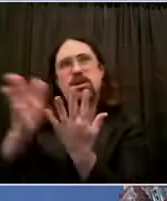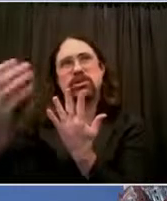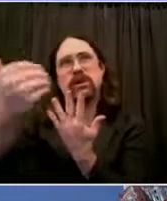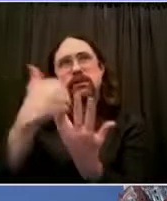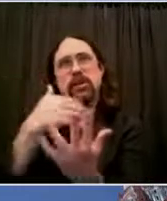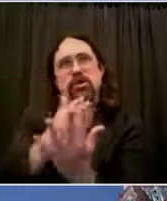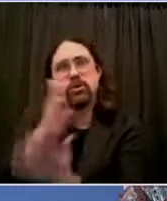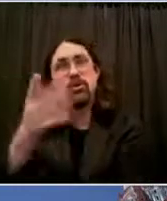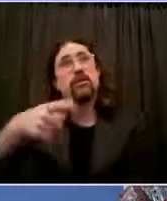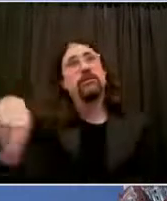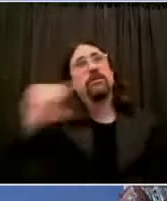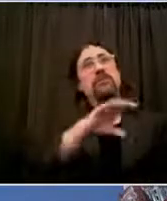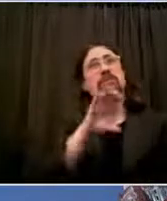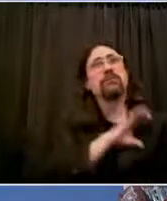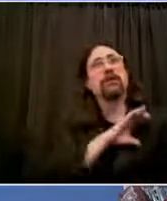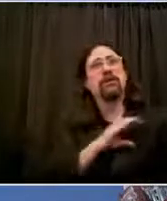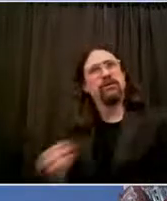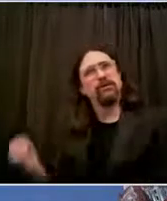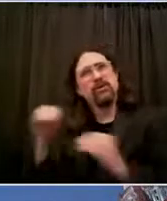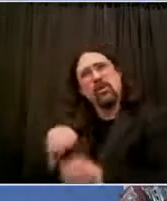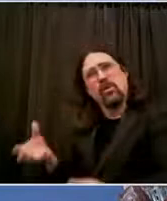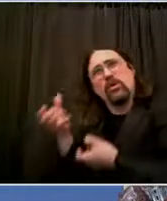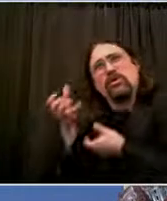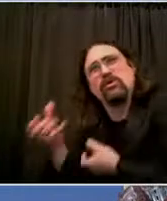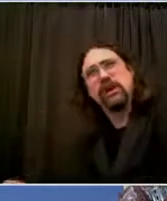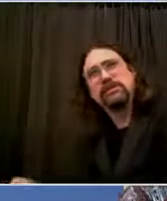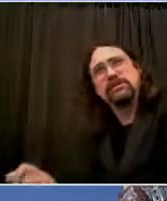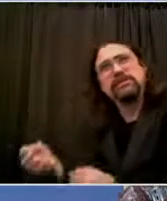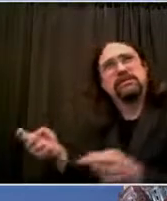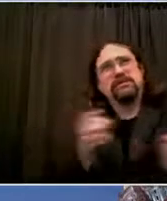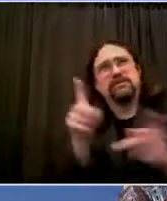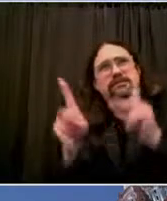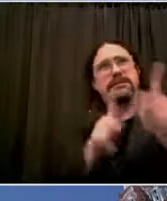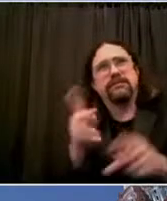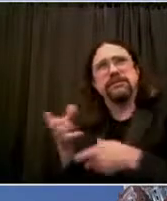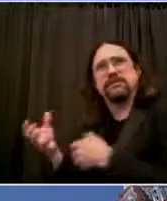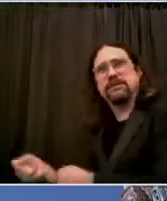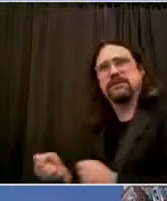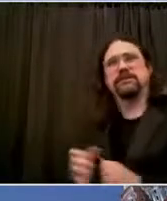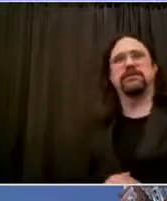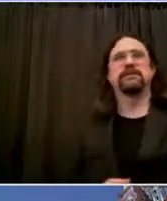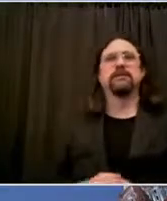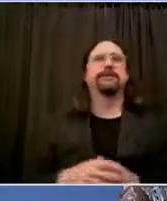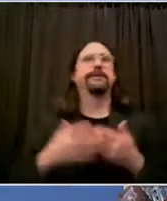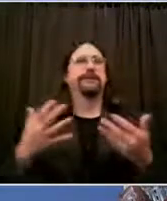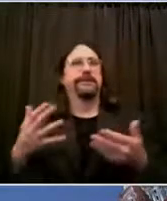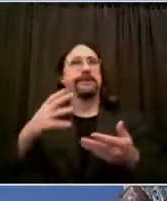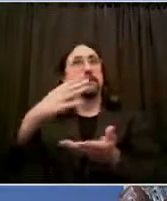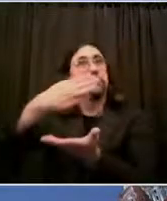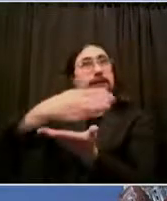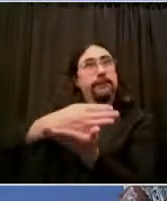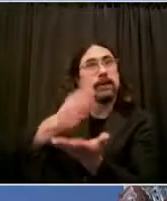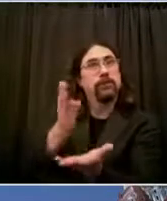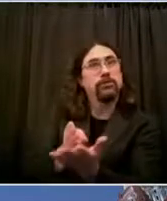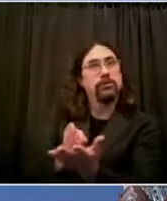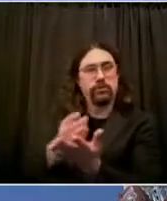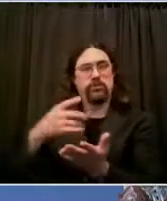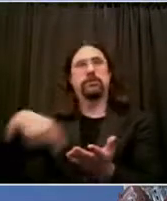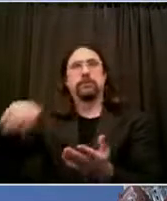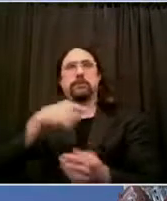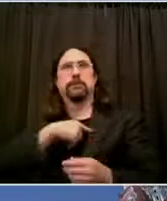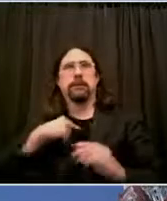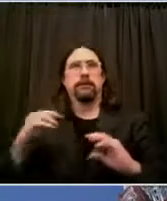take away vendor enforcement, street vendor enforcement for NYPD, that will be acted on immediately. And we'll look at other ways to put